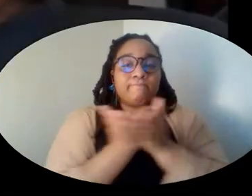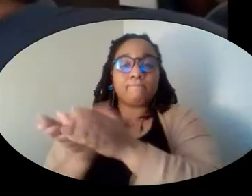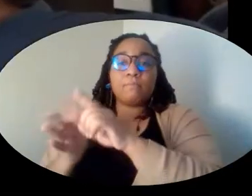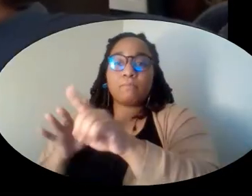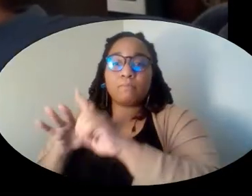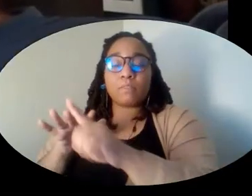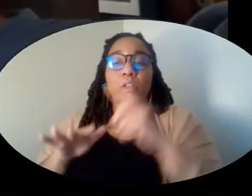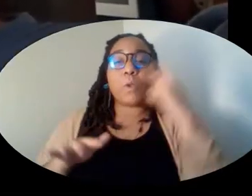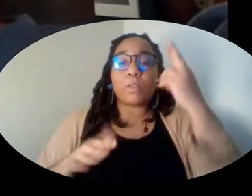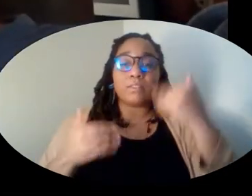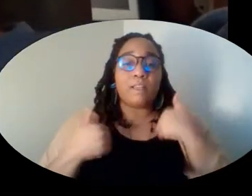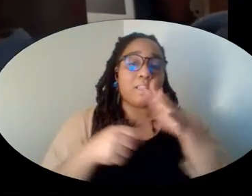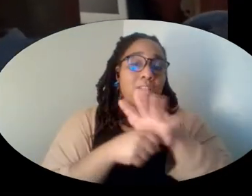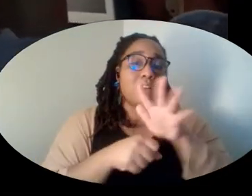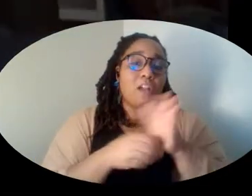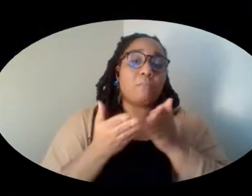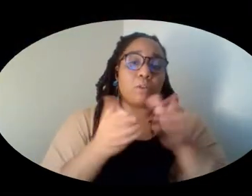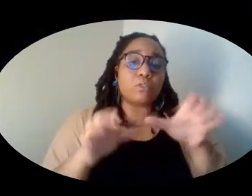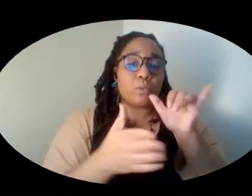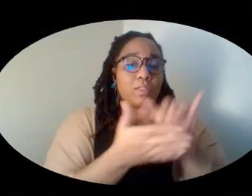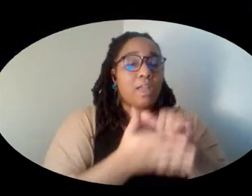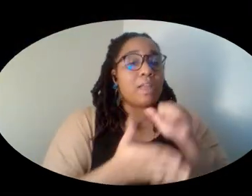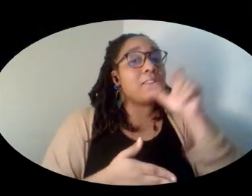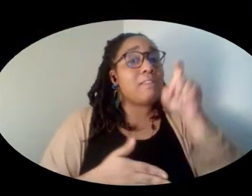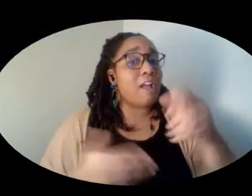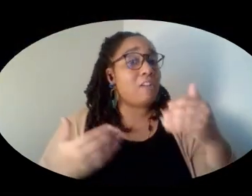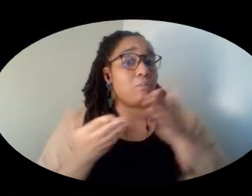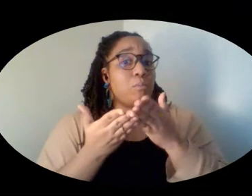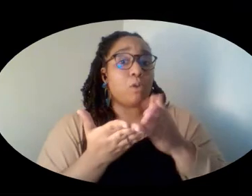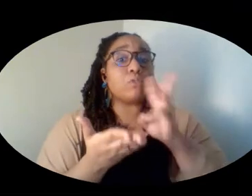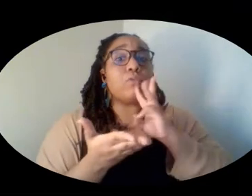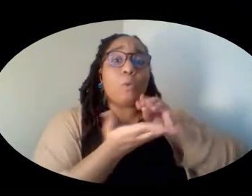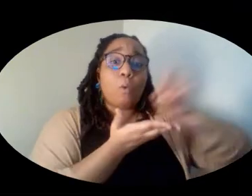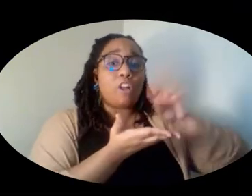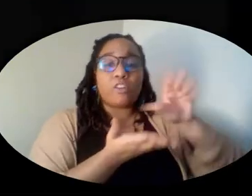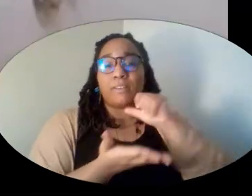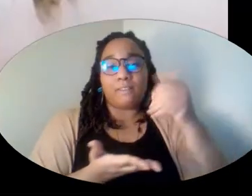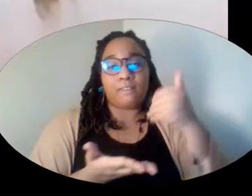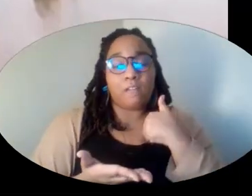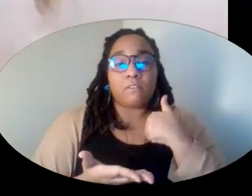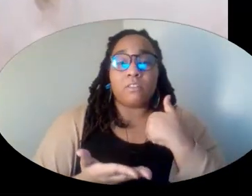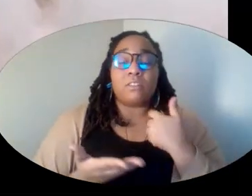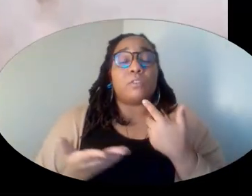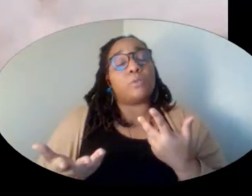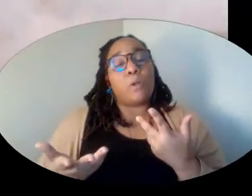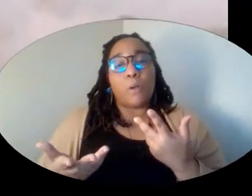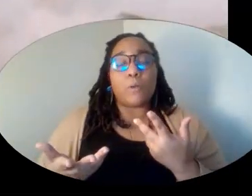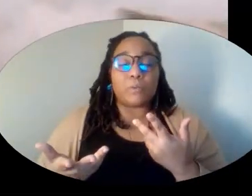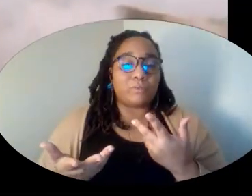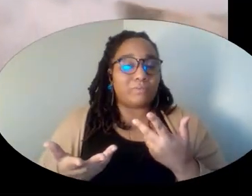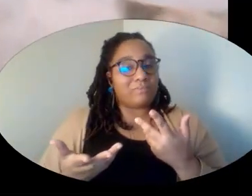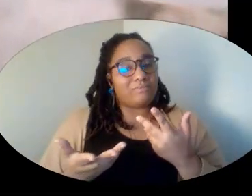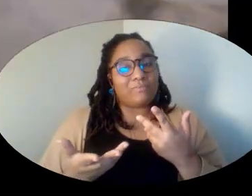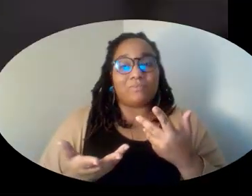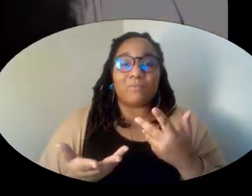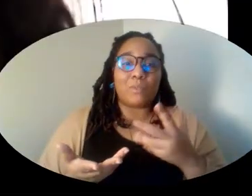they had enough boats to do that. They didn't have any boats to pump water. The only water they had down there until they dug out the